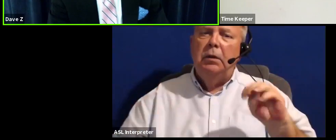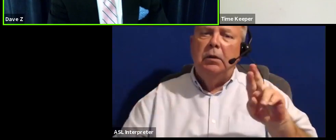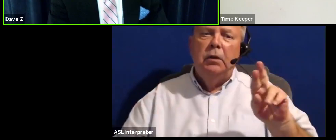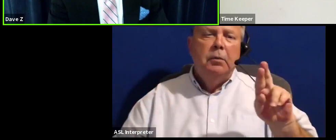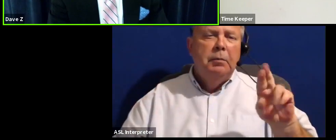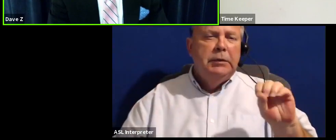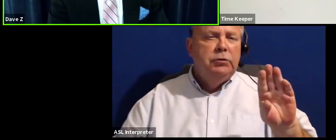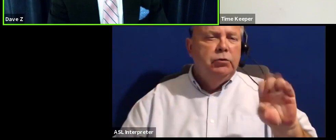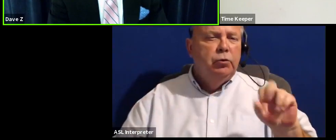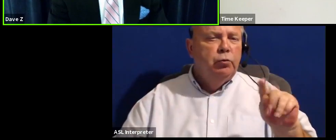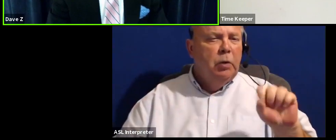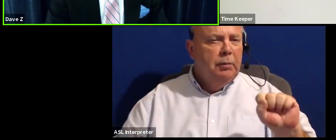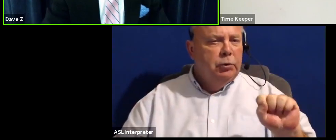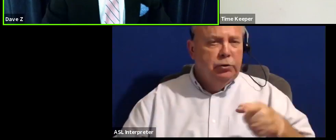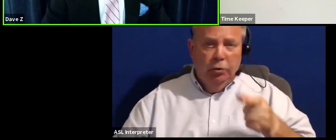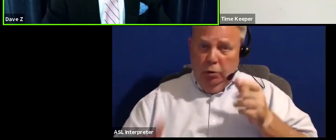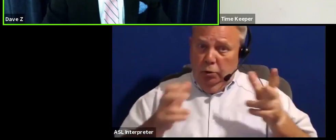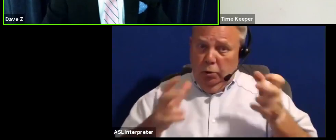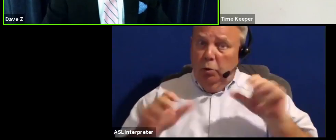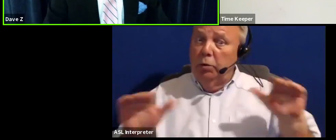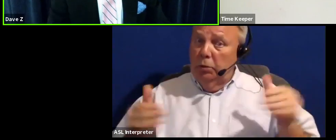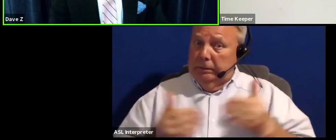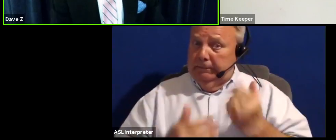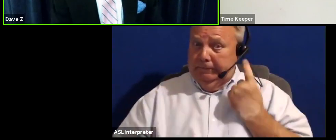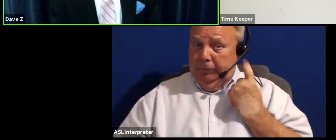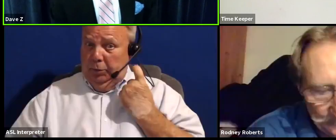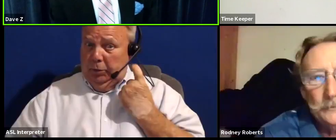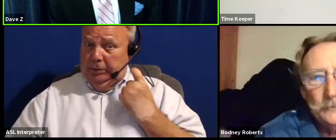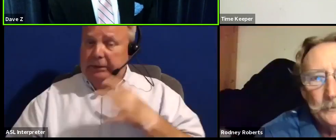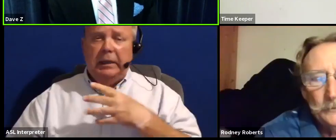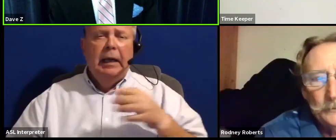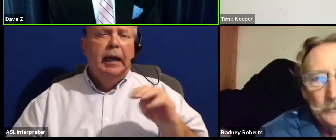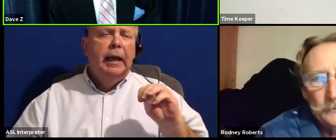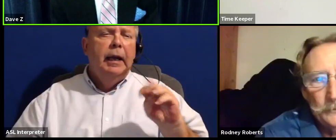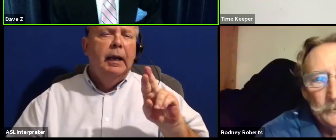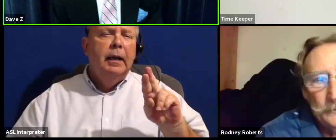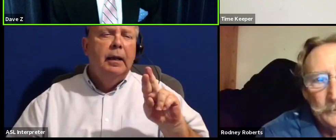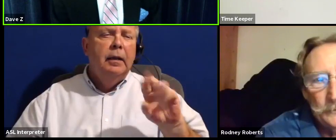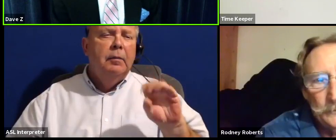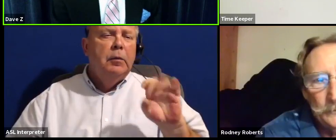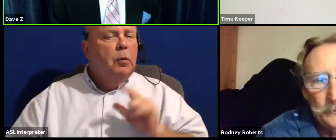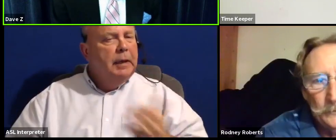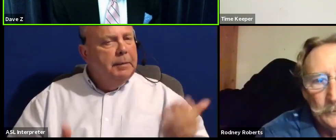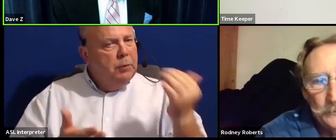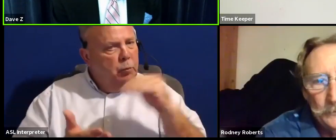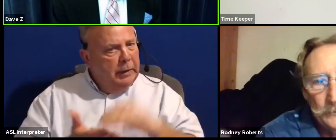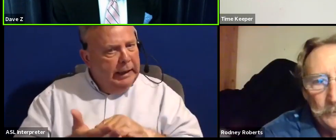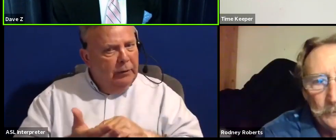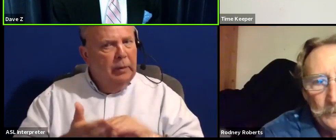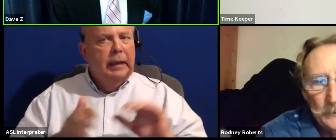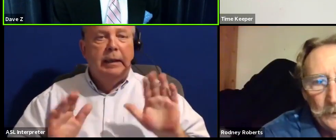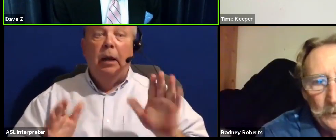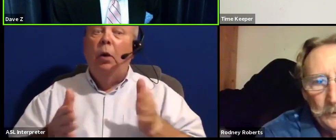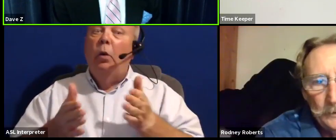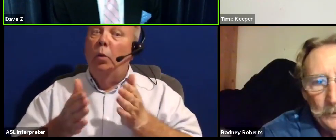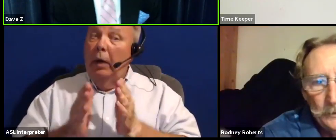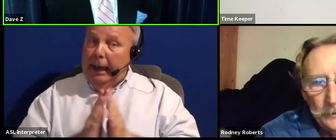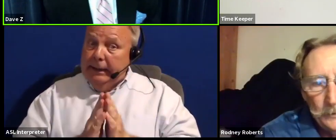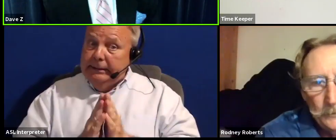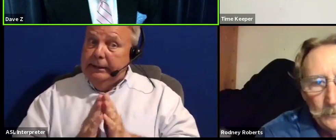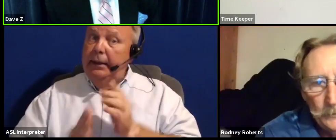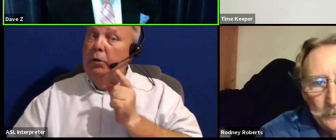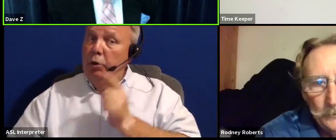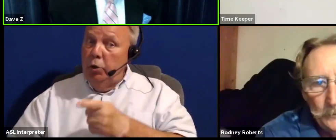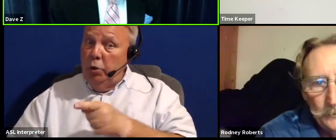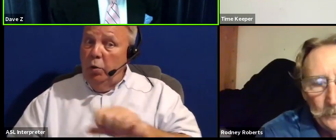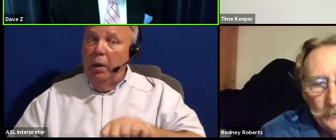Roberts. You heard his introduction a few moments ago. And Mr. Roberts, let me just reiterate, we're asking you and